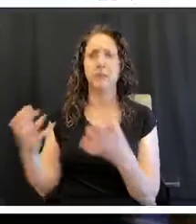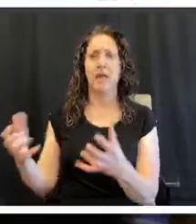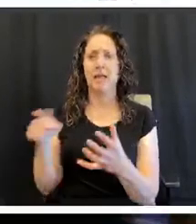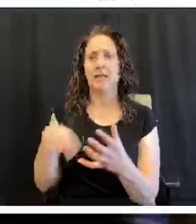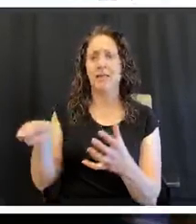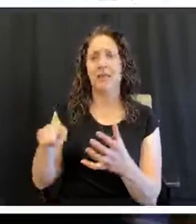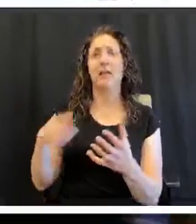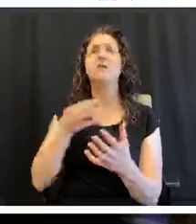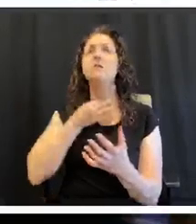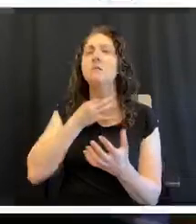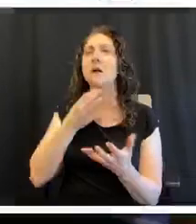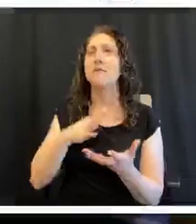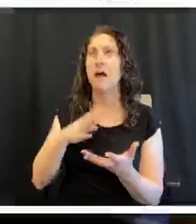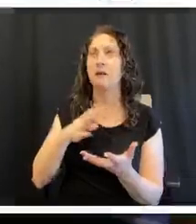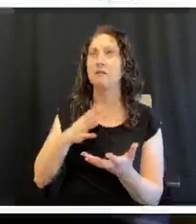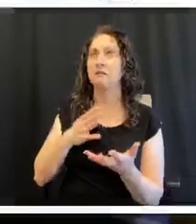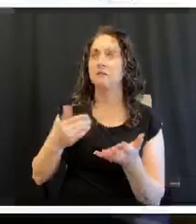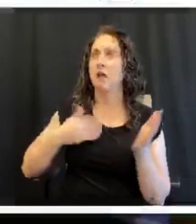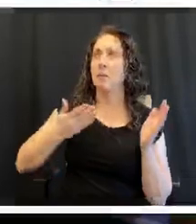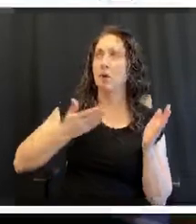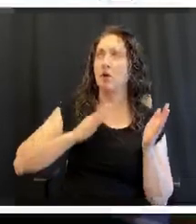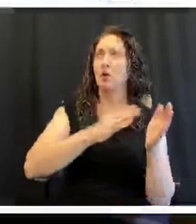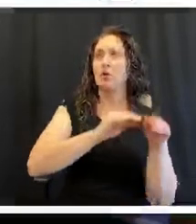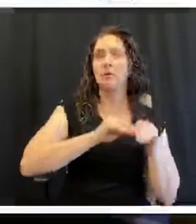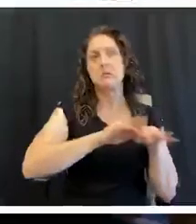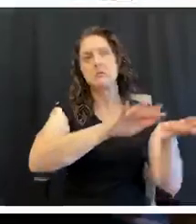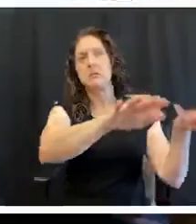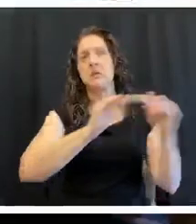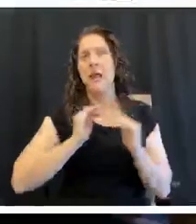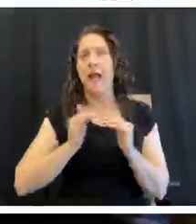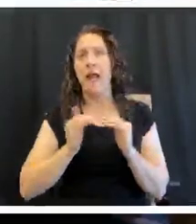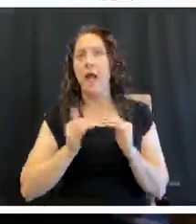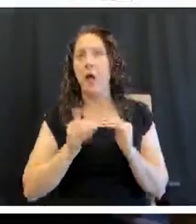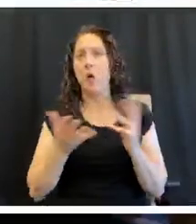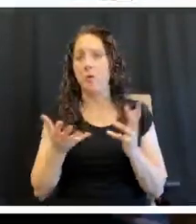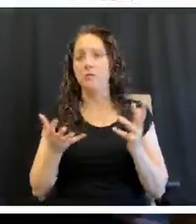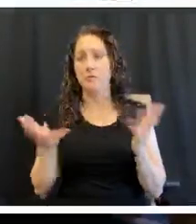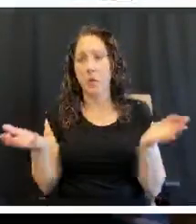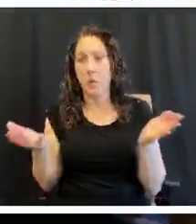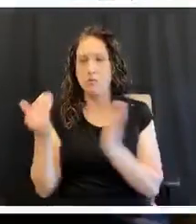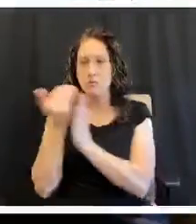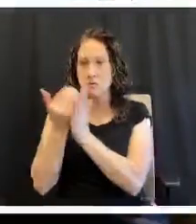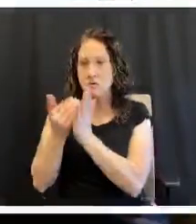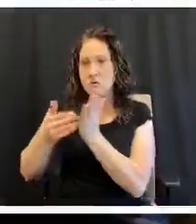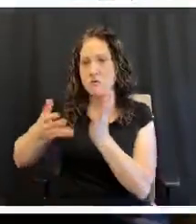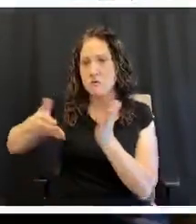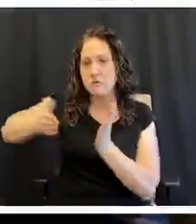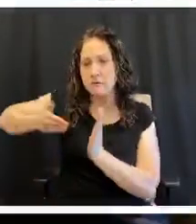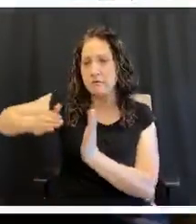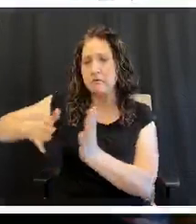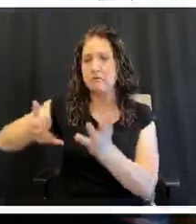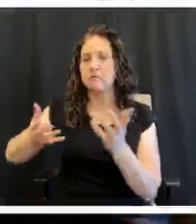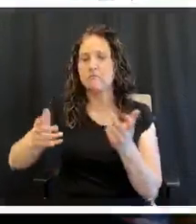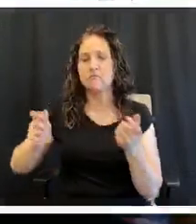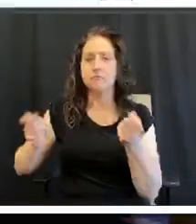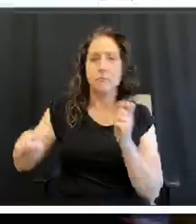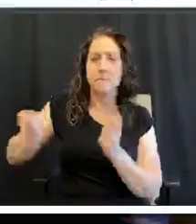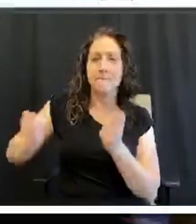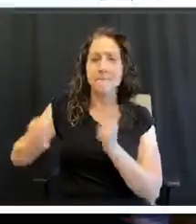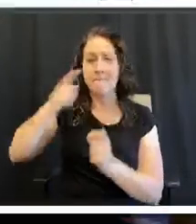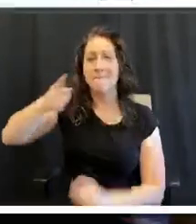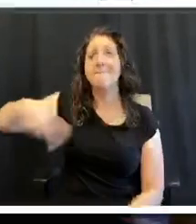influence what's going on into the kitchen and the recipes that we do so we can modify them so that